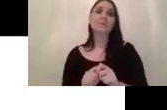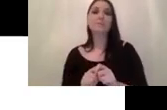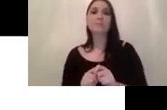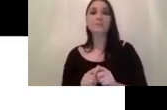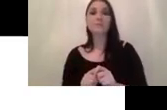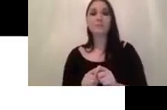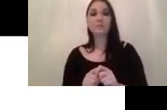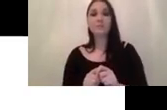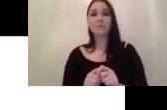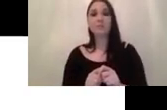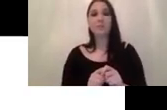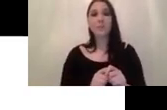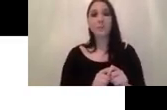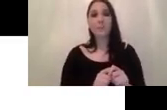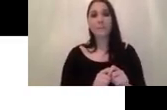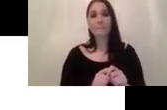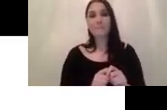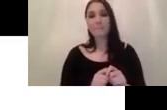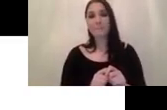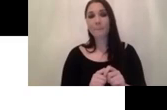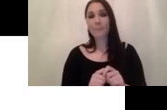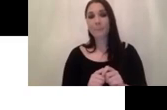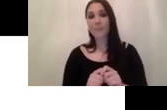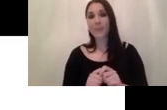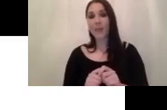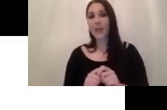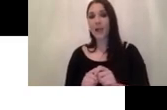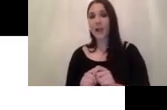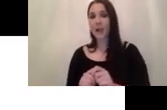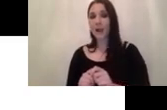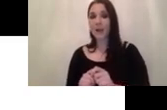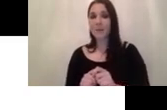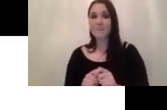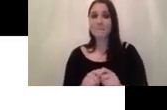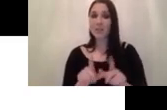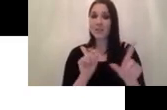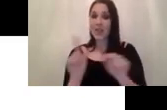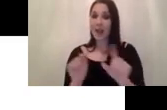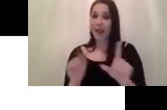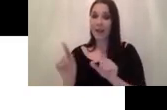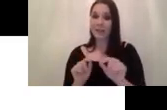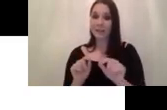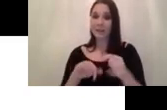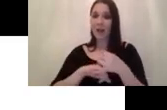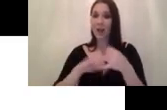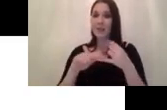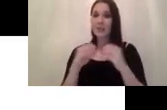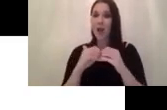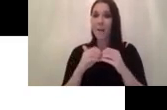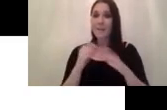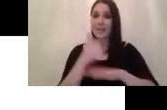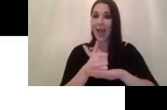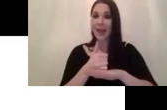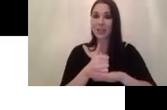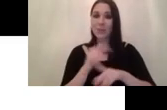union threshold between the prediction and the grand truth to select a subset of proposals